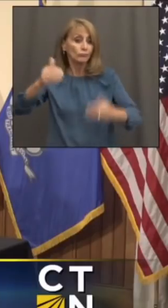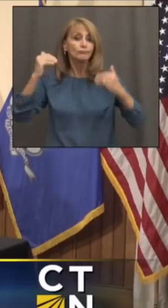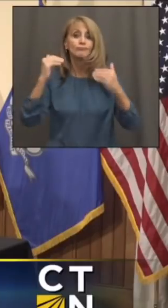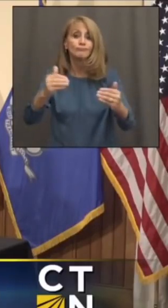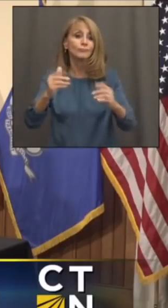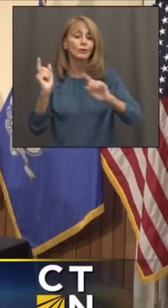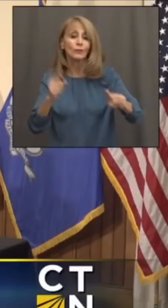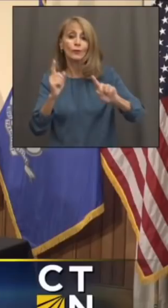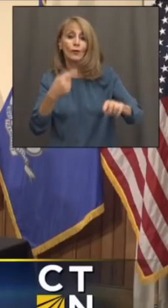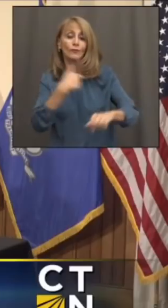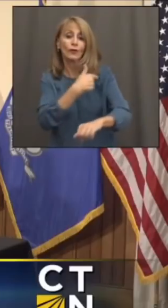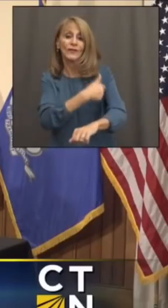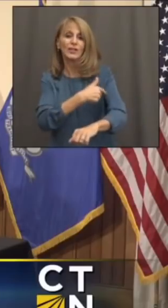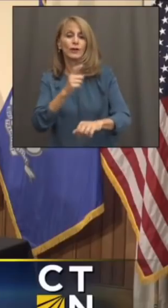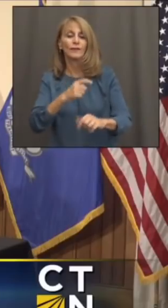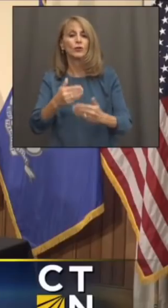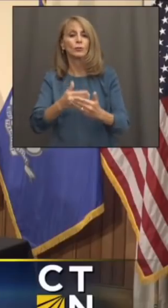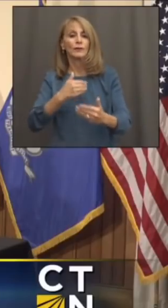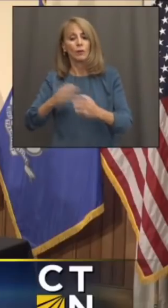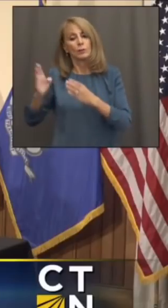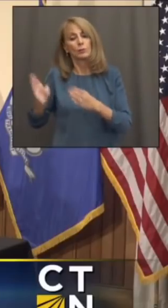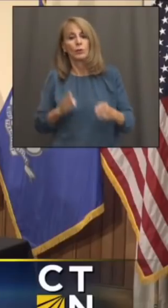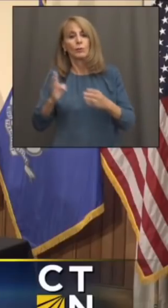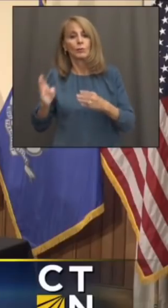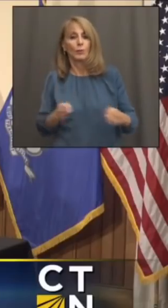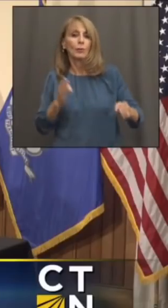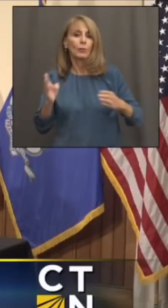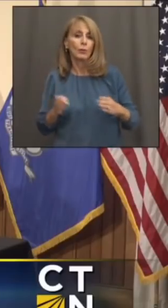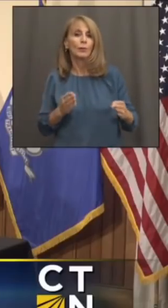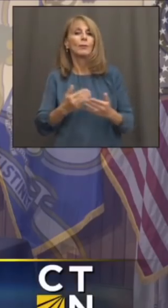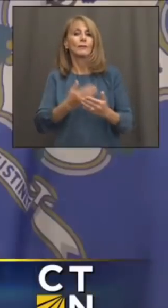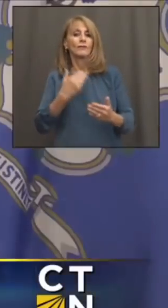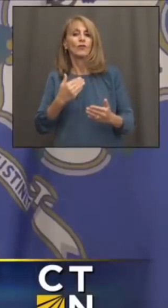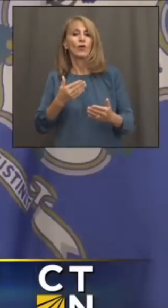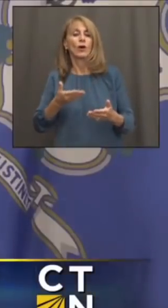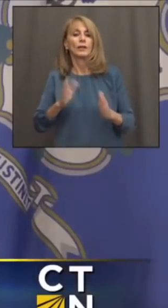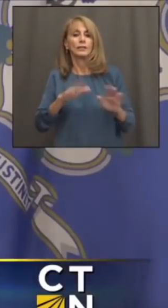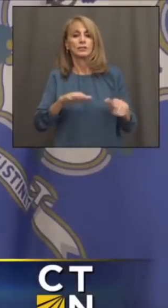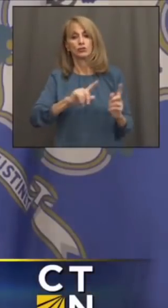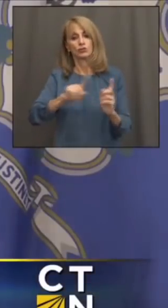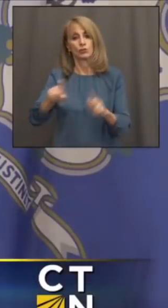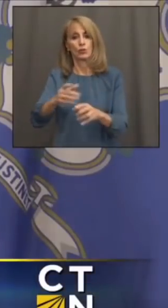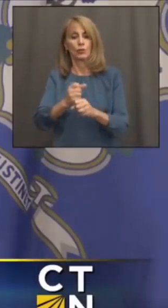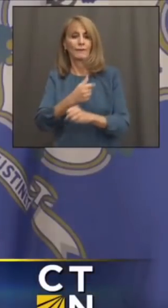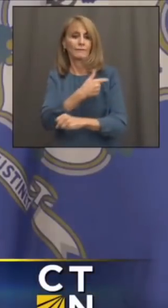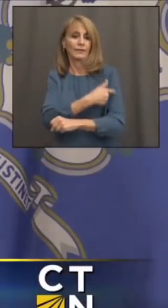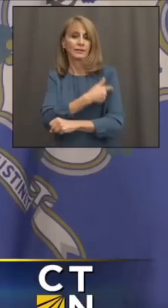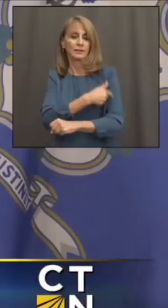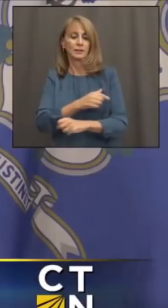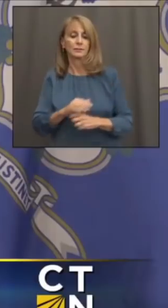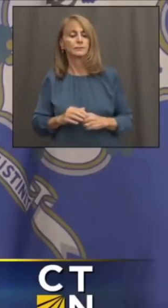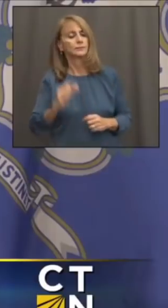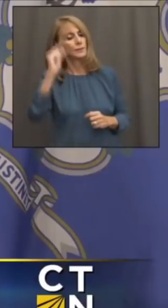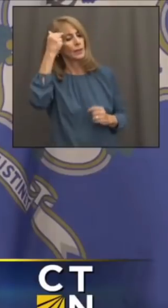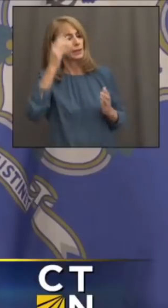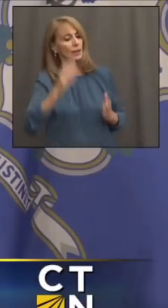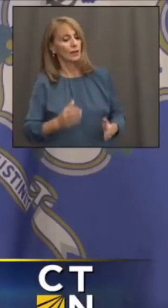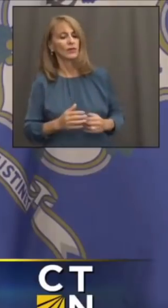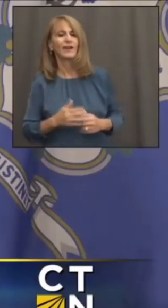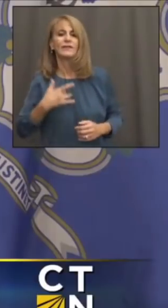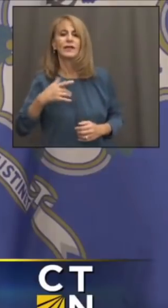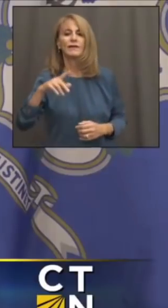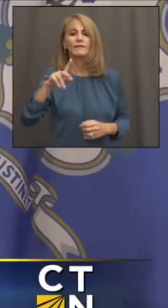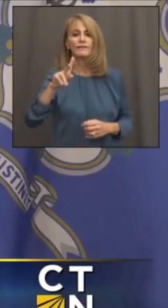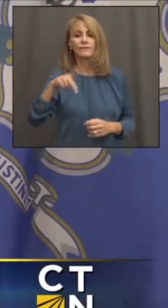of preparation that will be required on the ground to make that happen? Well, I'll start with that. I mean, I think the Pfizer